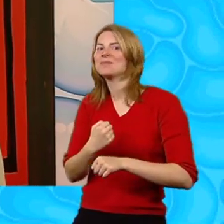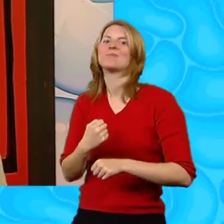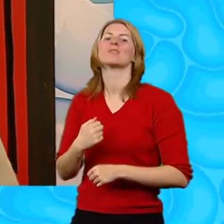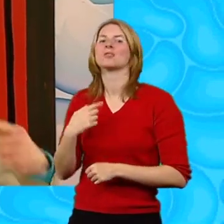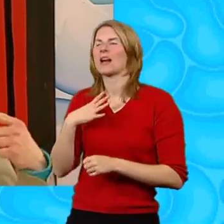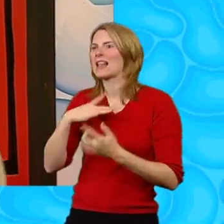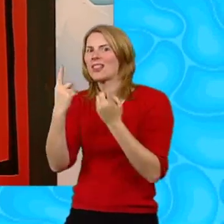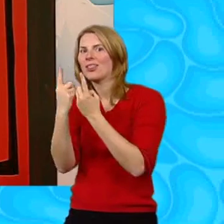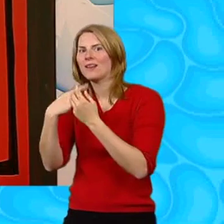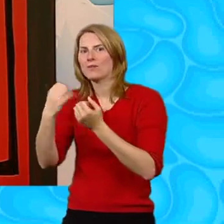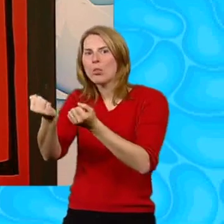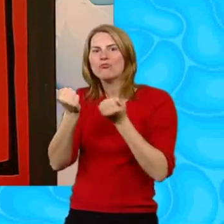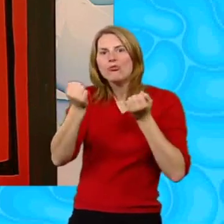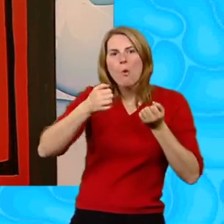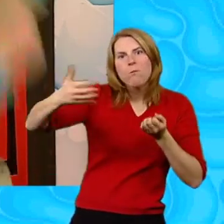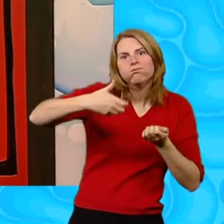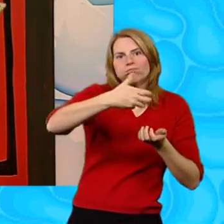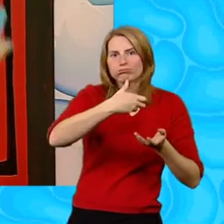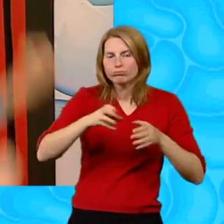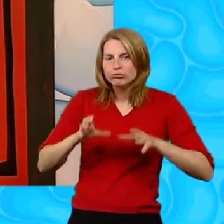some things From the doodle drawers